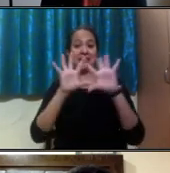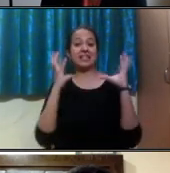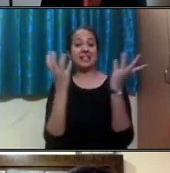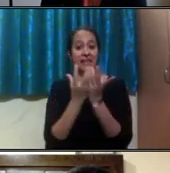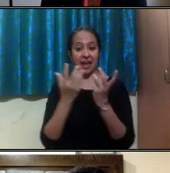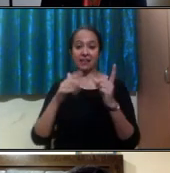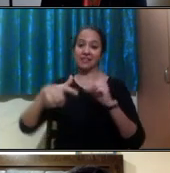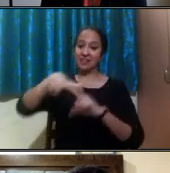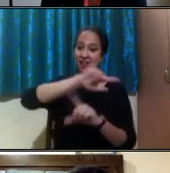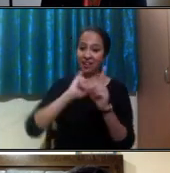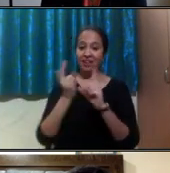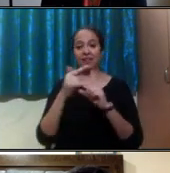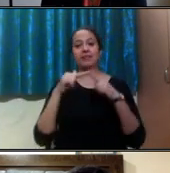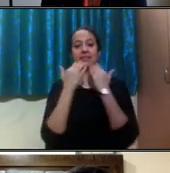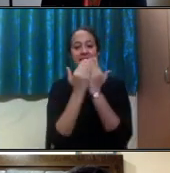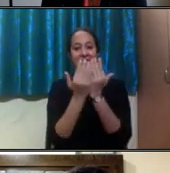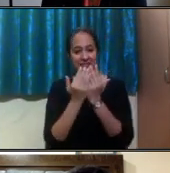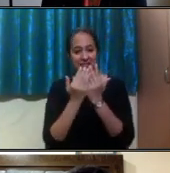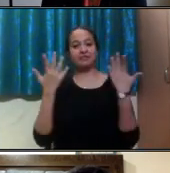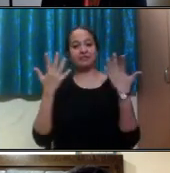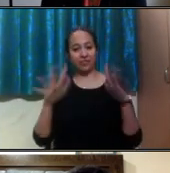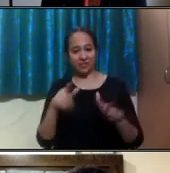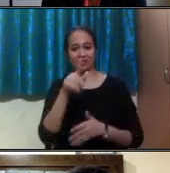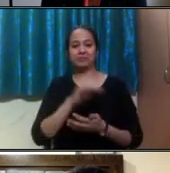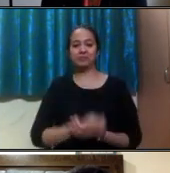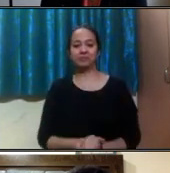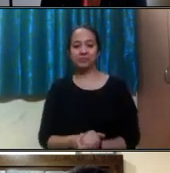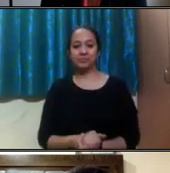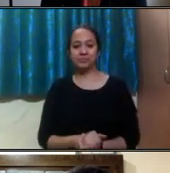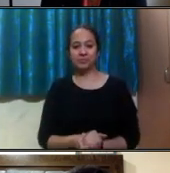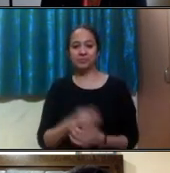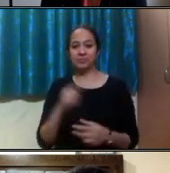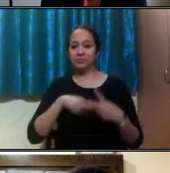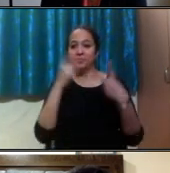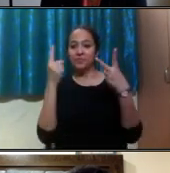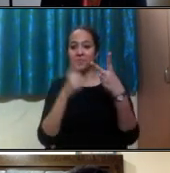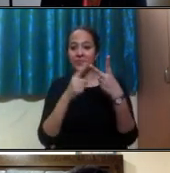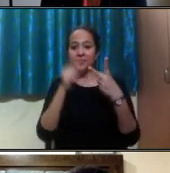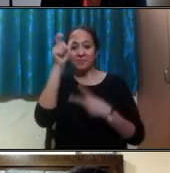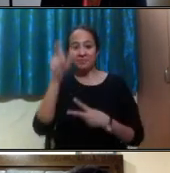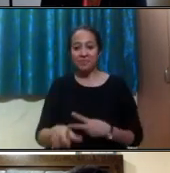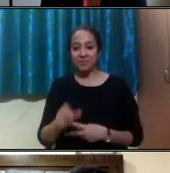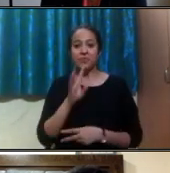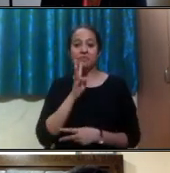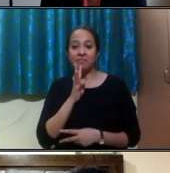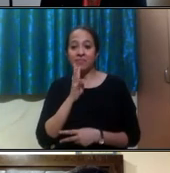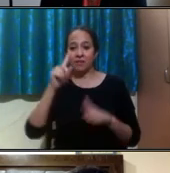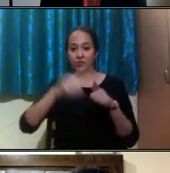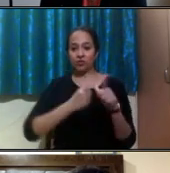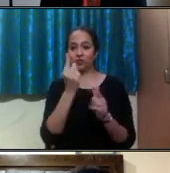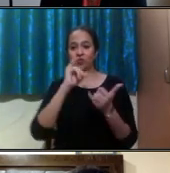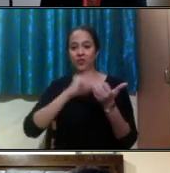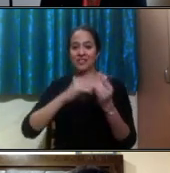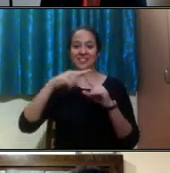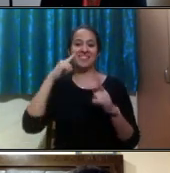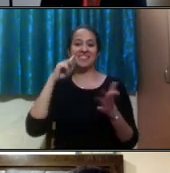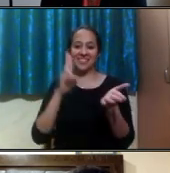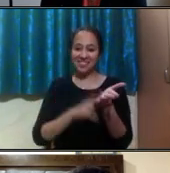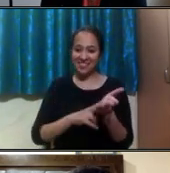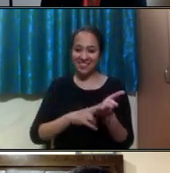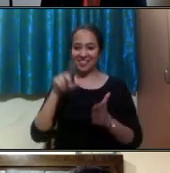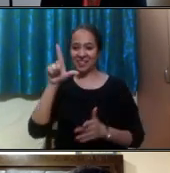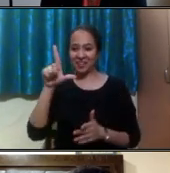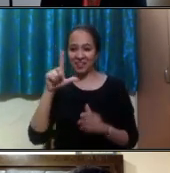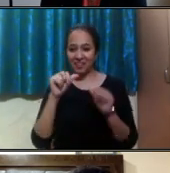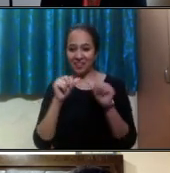from the University of Exeter, UK. Our second speaker is Justin Lozano. Justin is the director